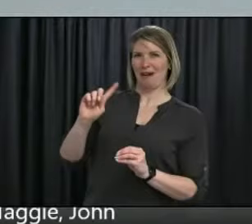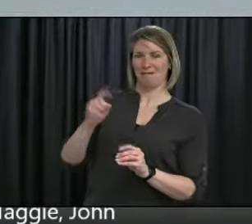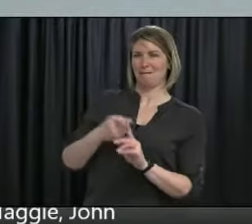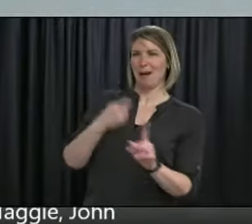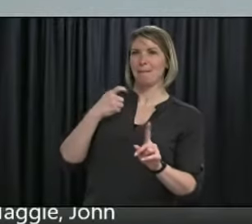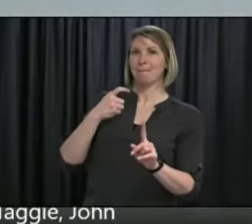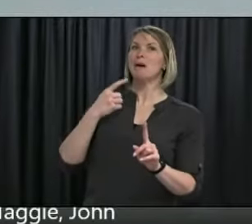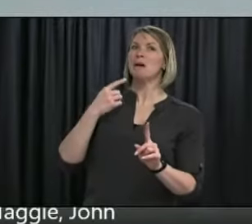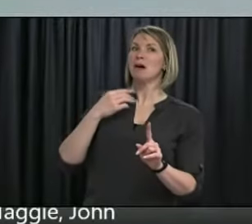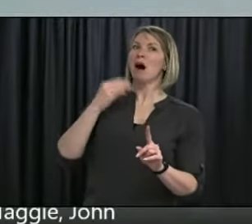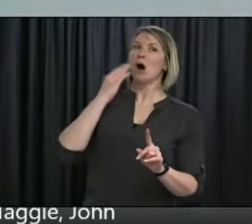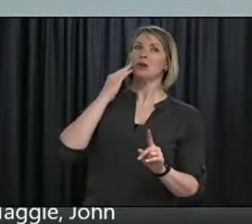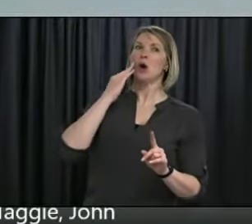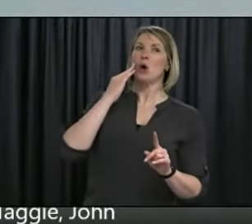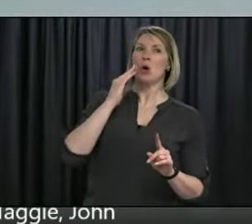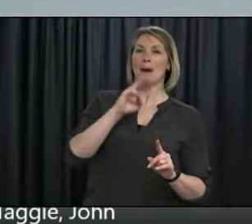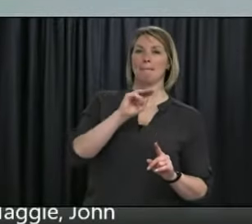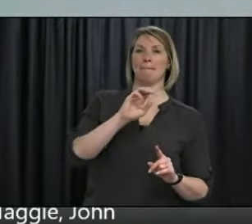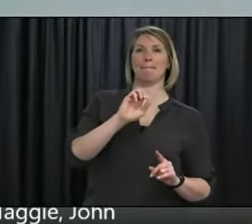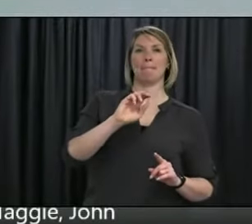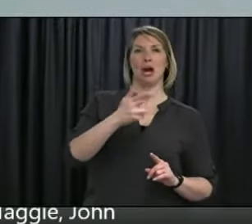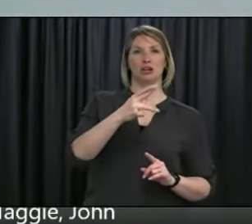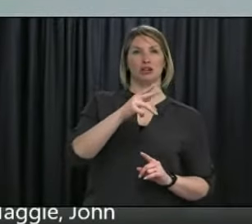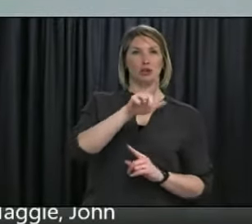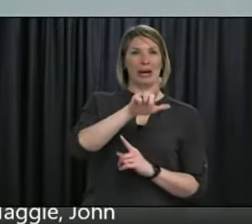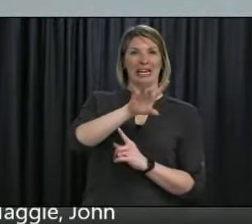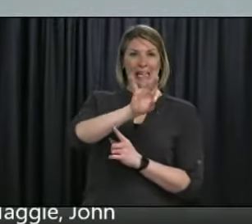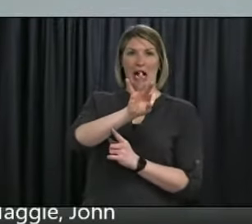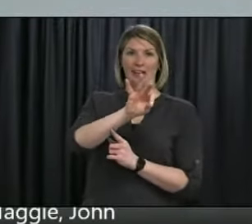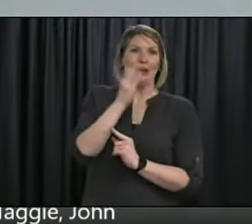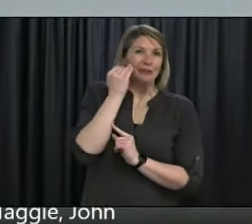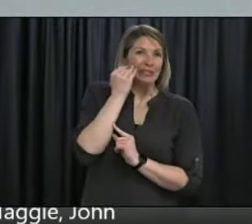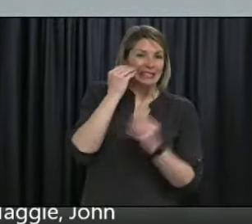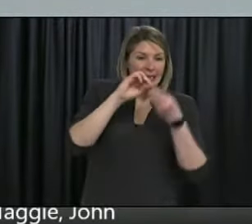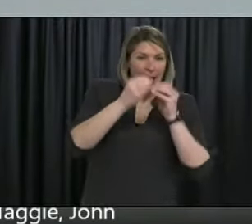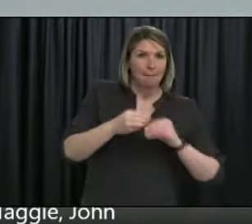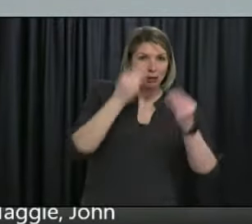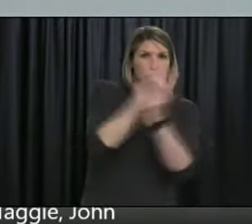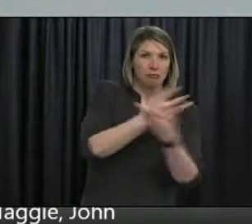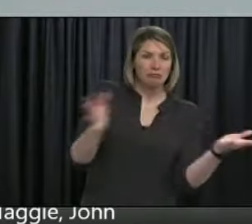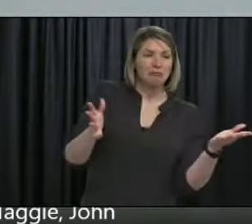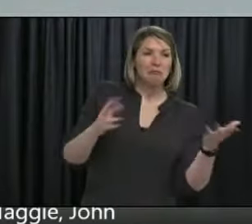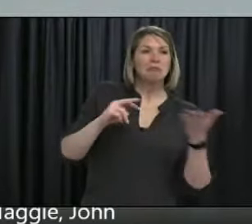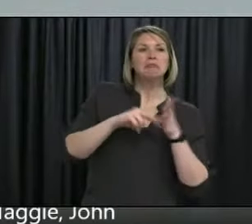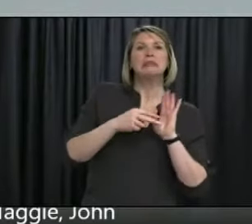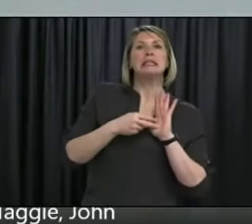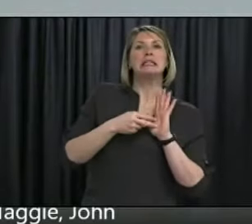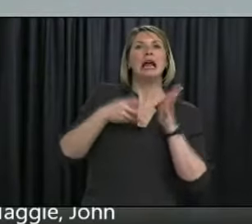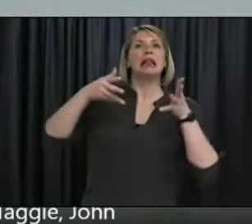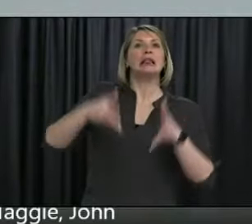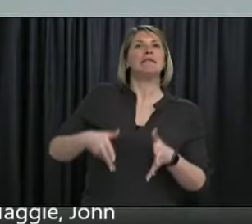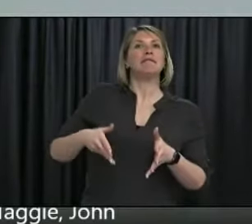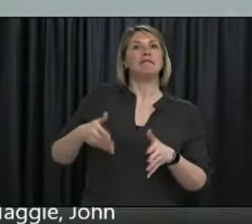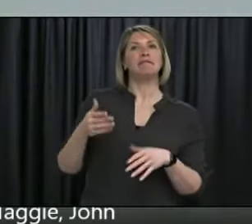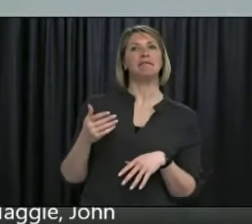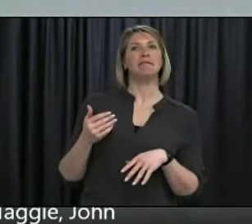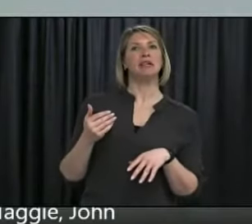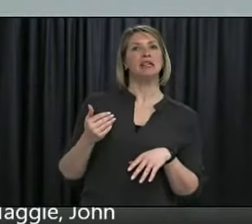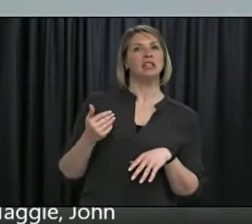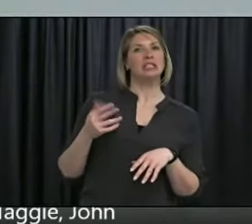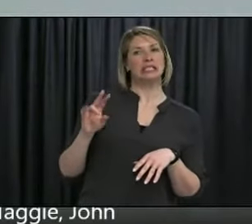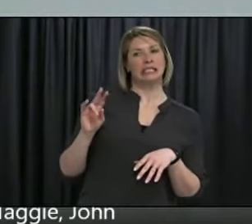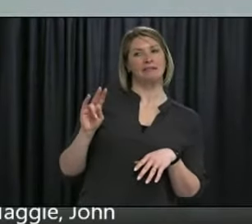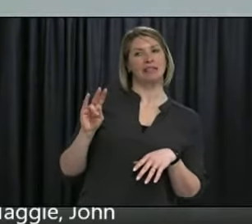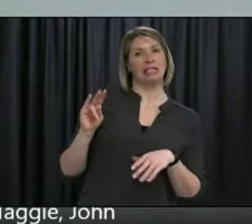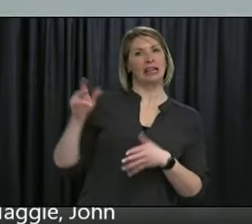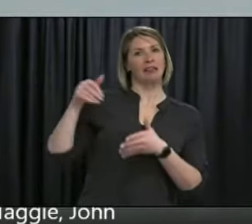uh, we have five days and, um, just over 17,000 to do. Uh, I don't see a challenge